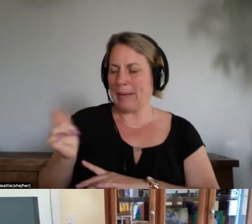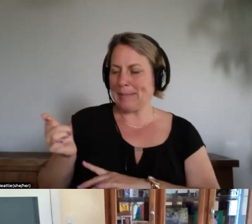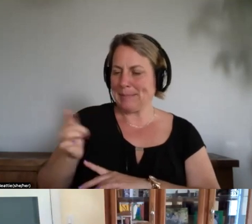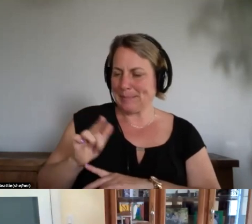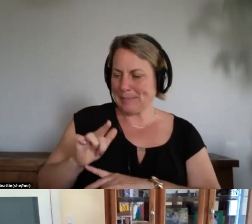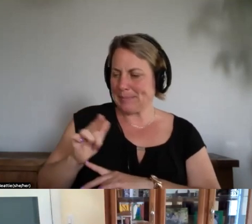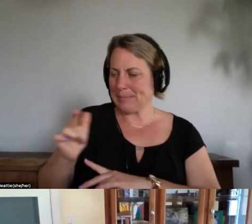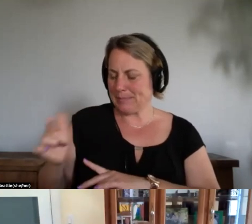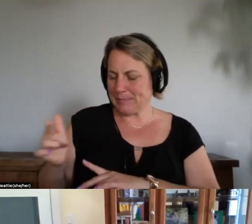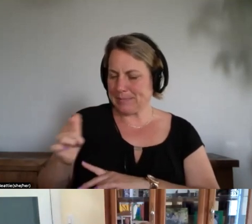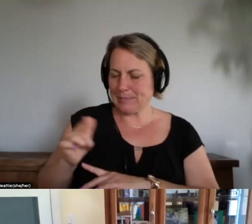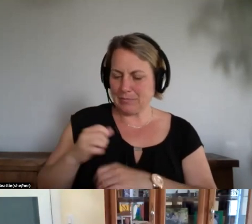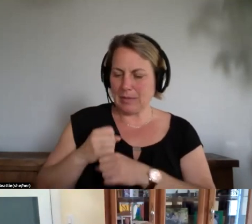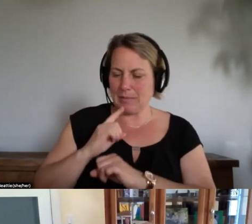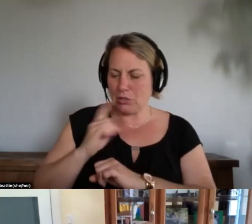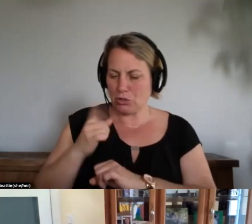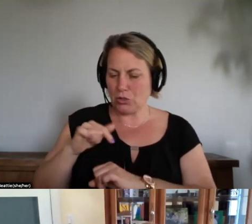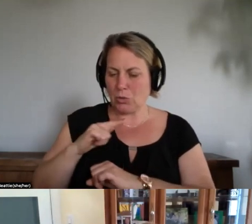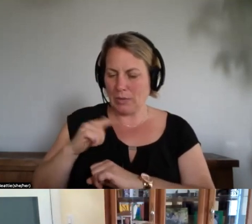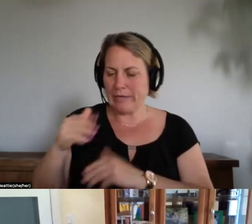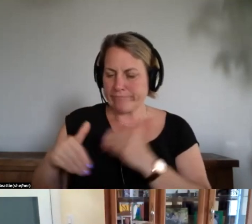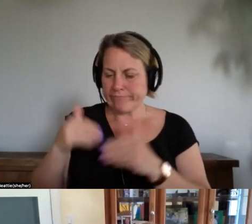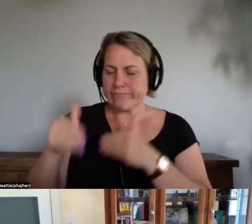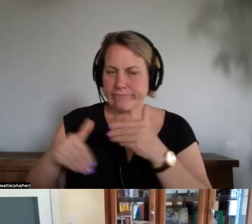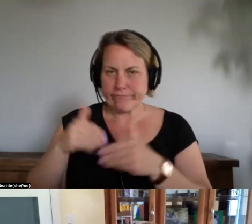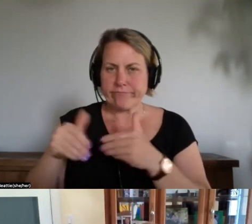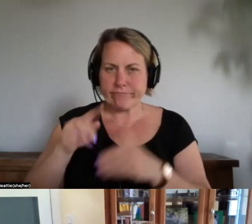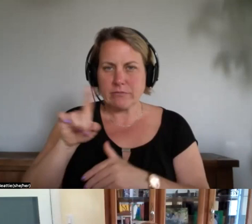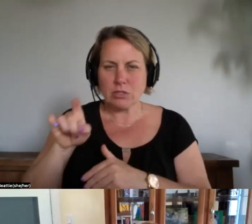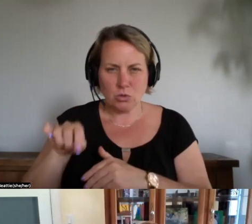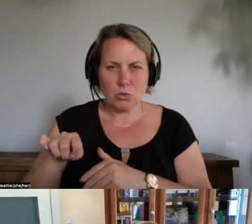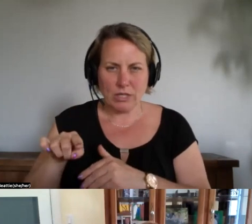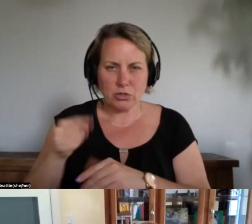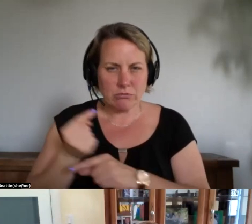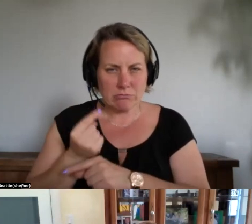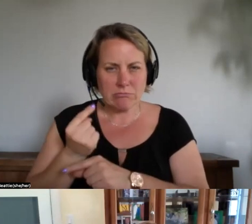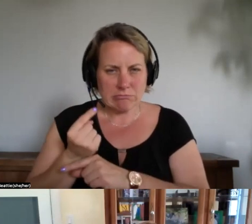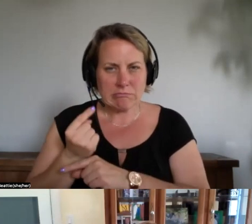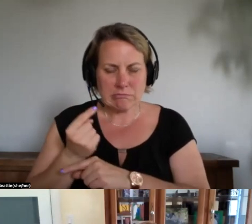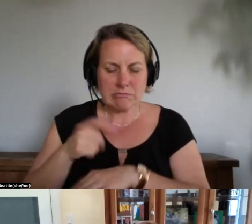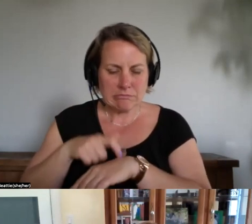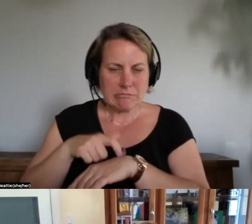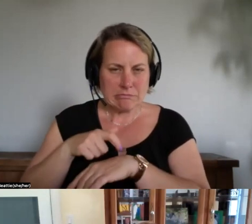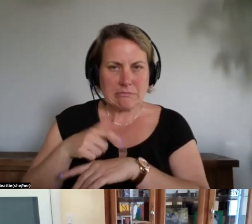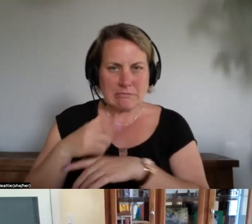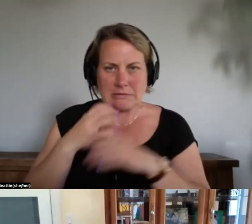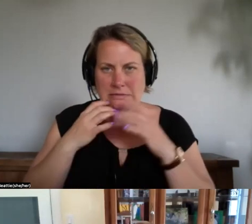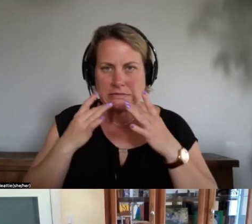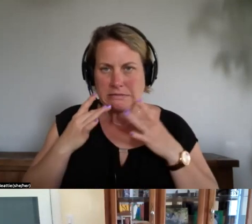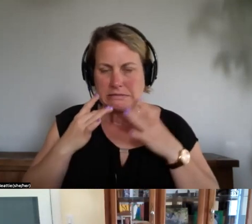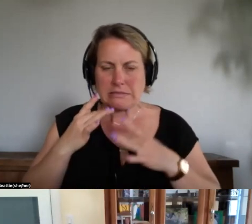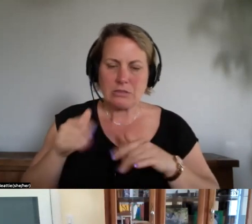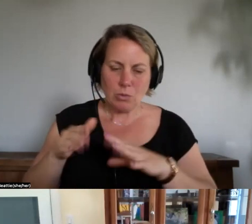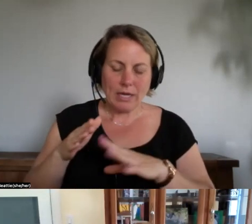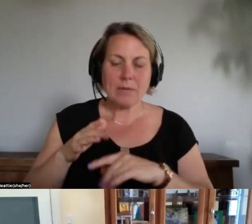that we um move through questions in the most um equitable way and timely way but i wanted to